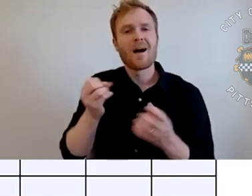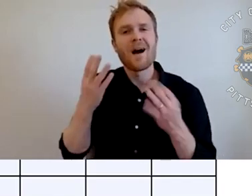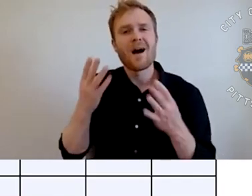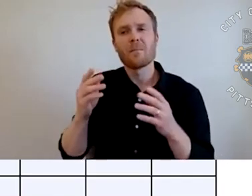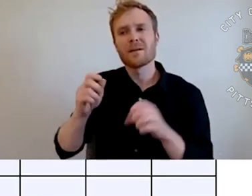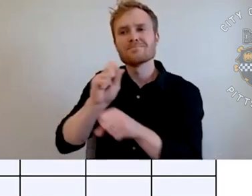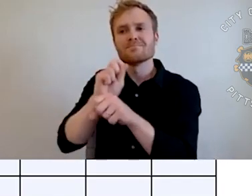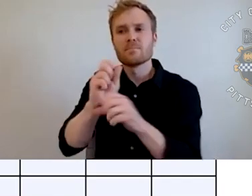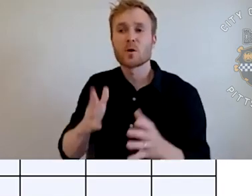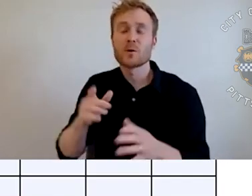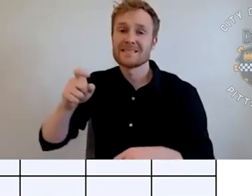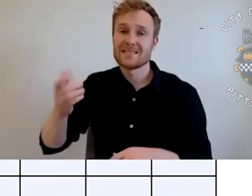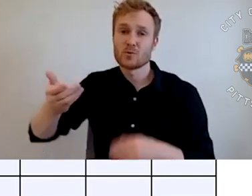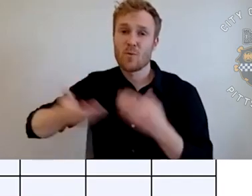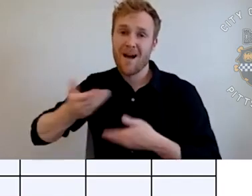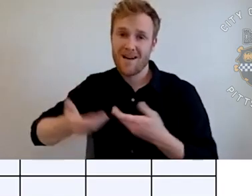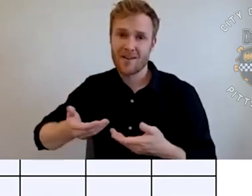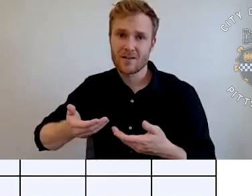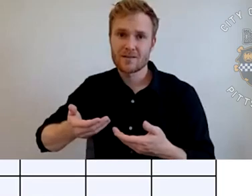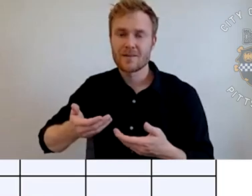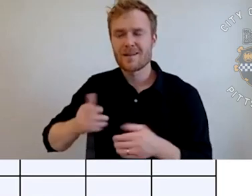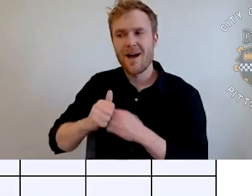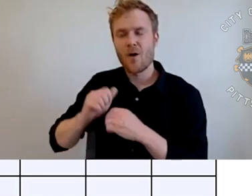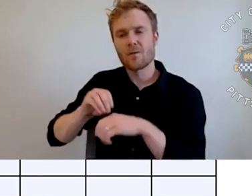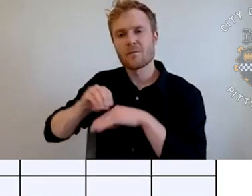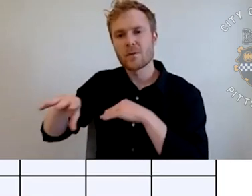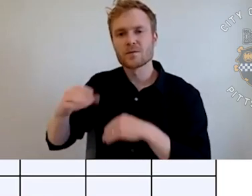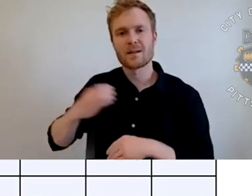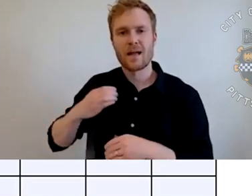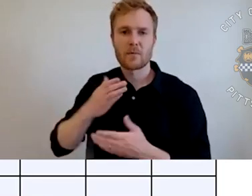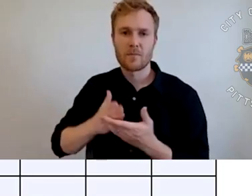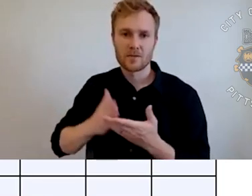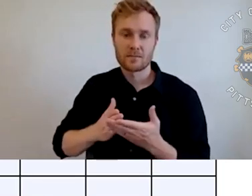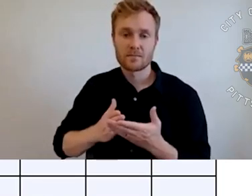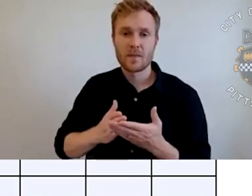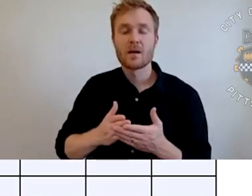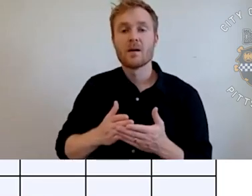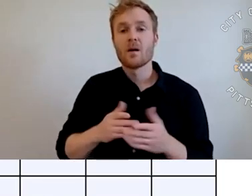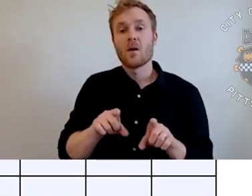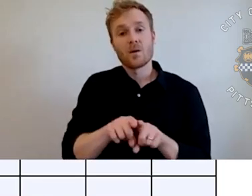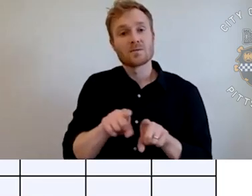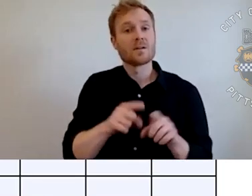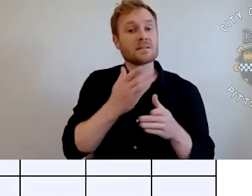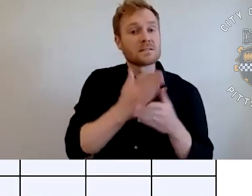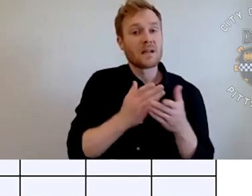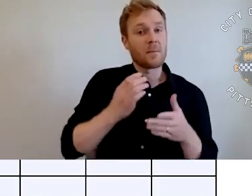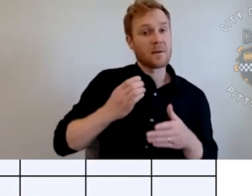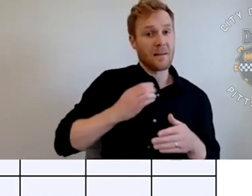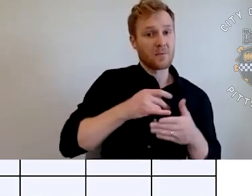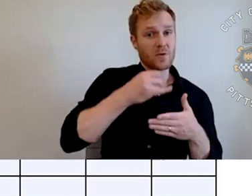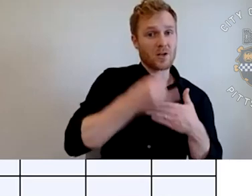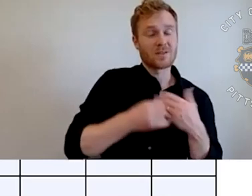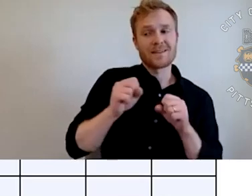side of the coin, there's opportunities to actually save money in the operating budget with capital projects. We've had some big kind of